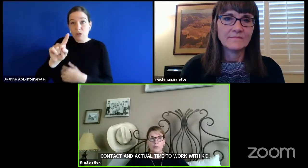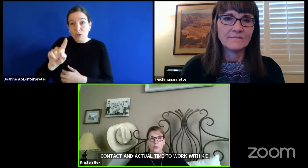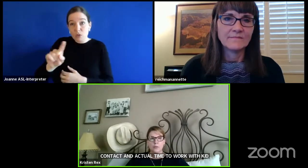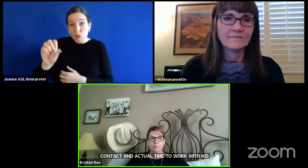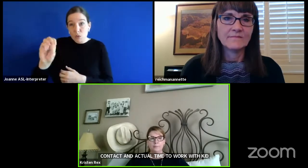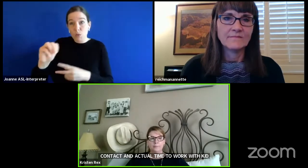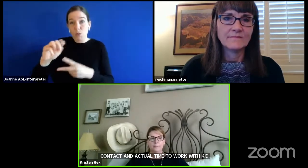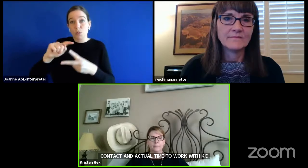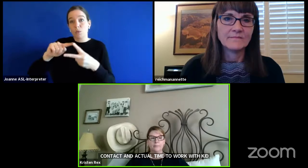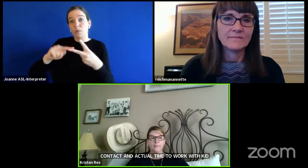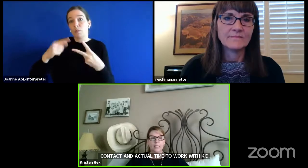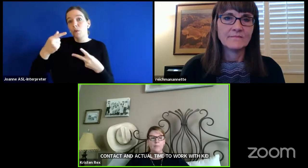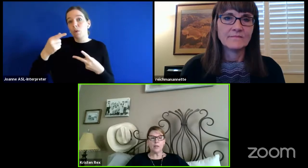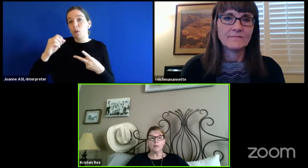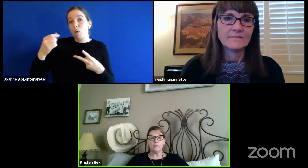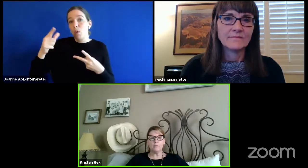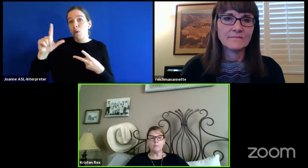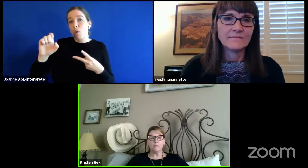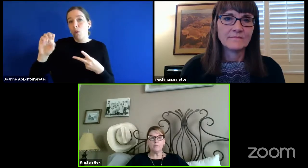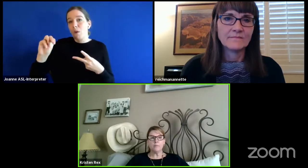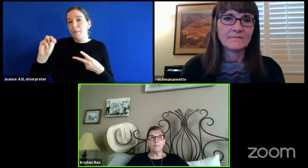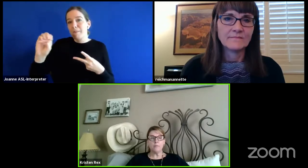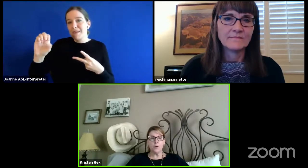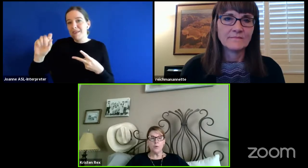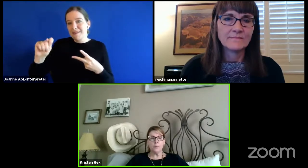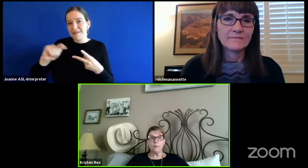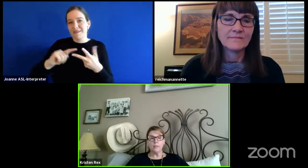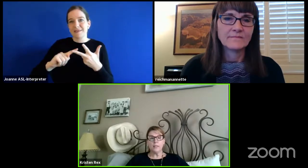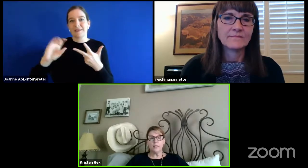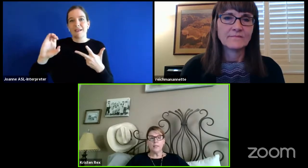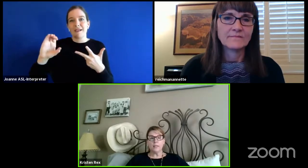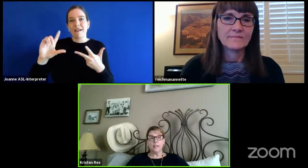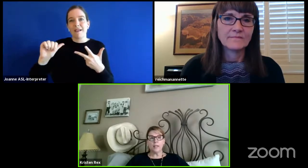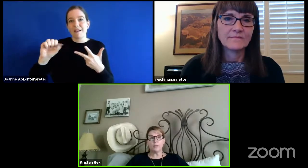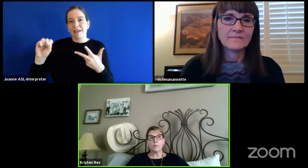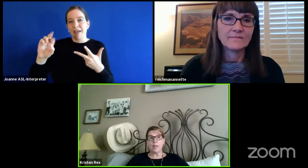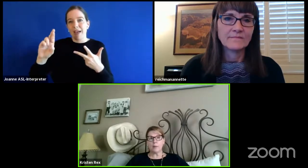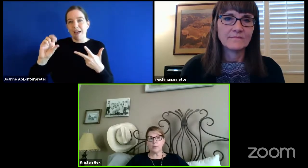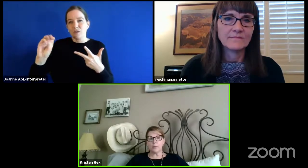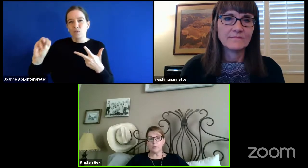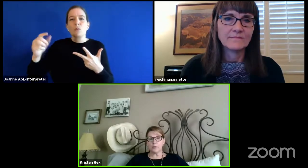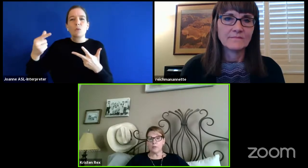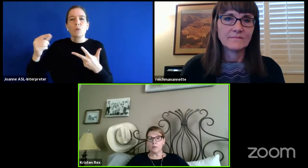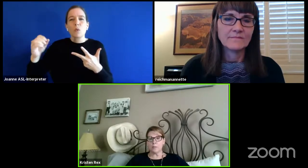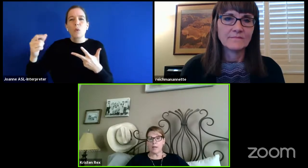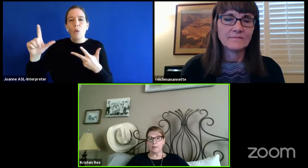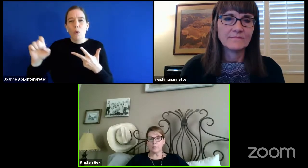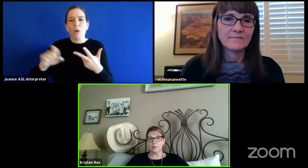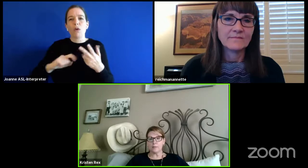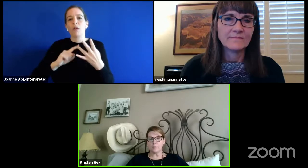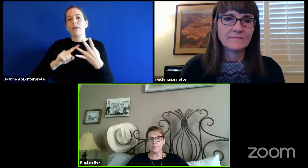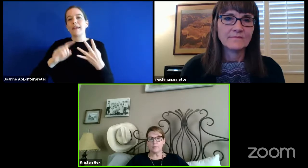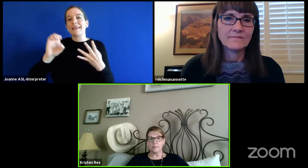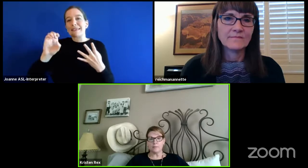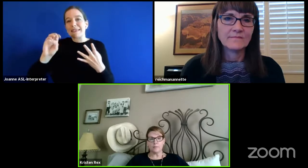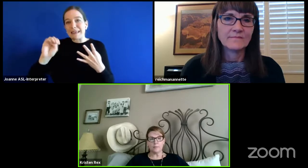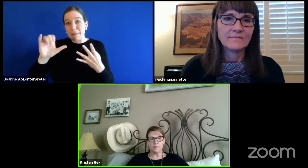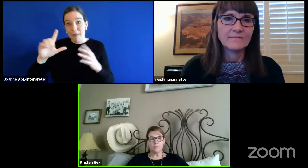Classroom, email, phone, and through paper instructional packets.